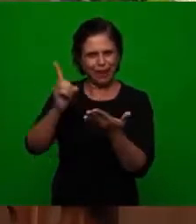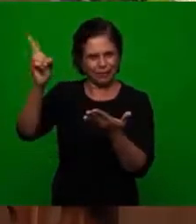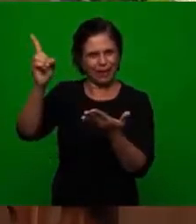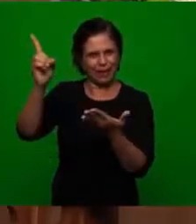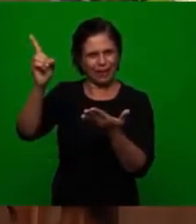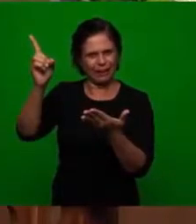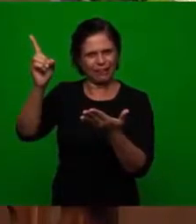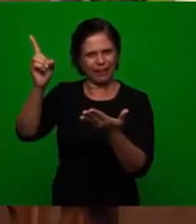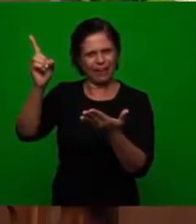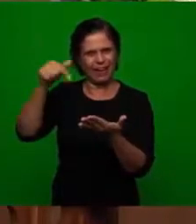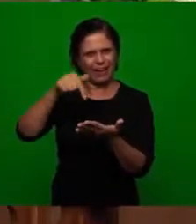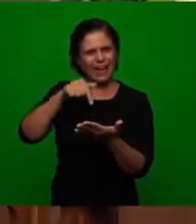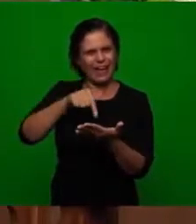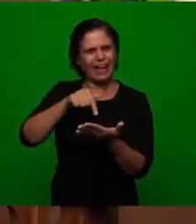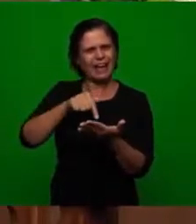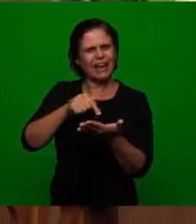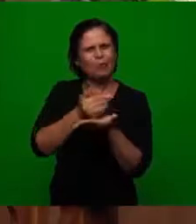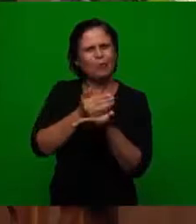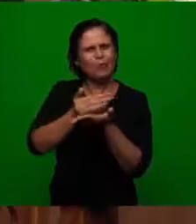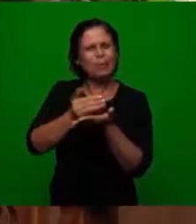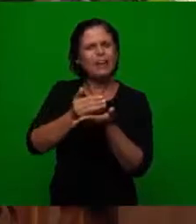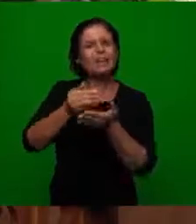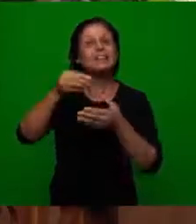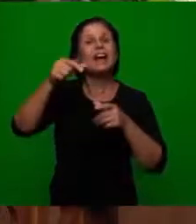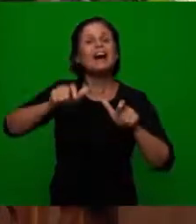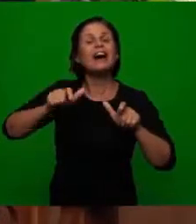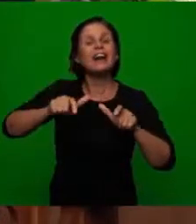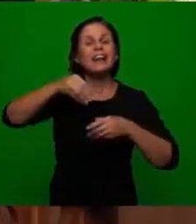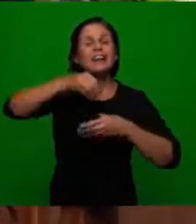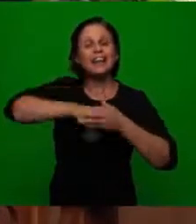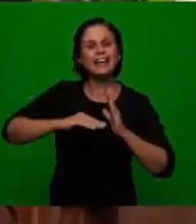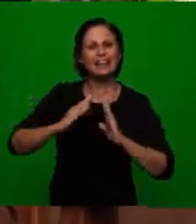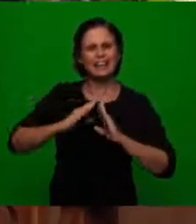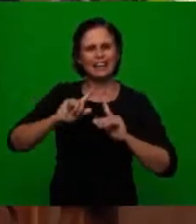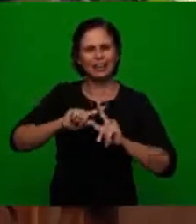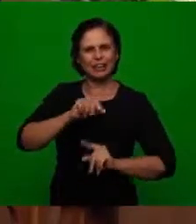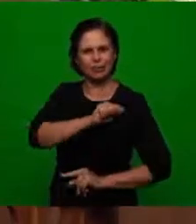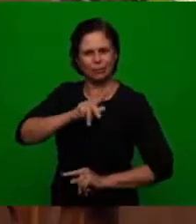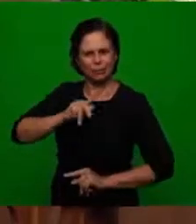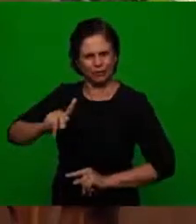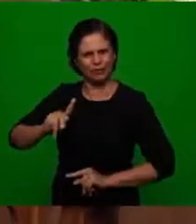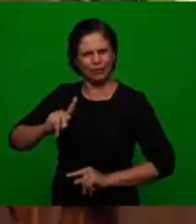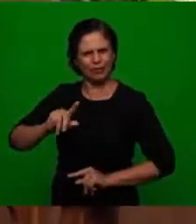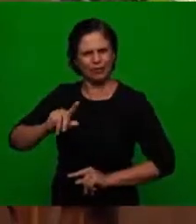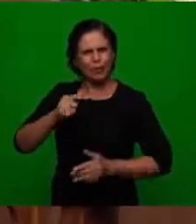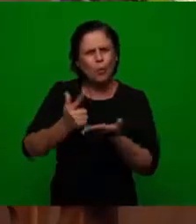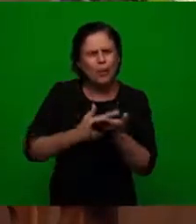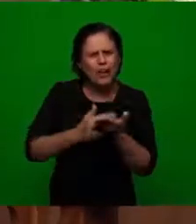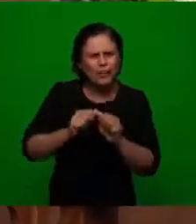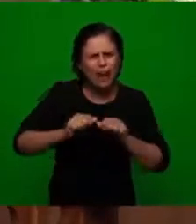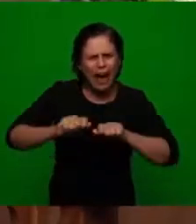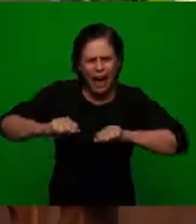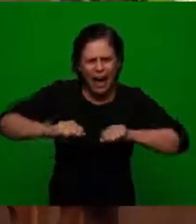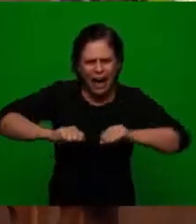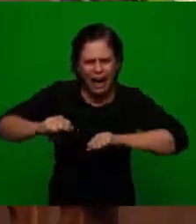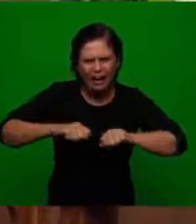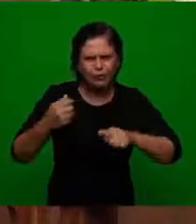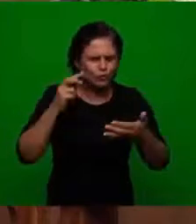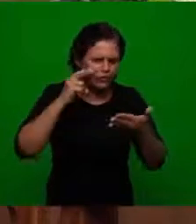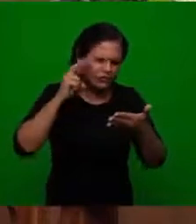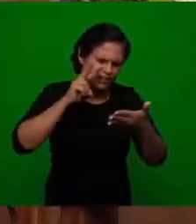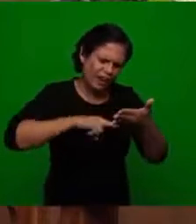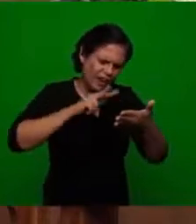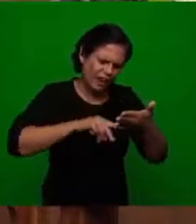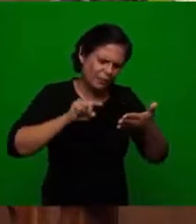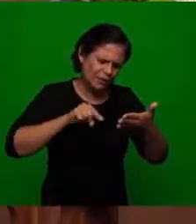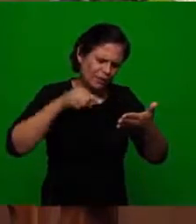in the apostolic church when we see in the book of Acts of the Apostles and all the